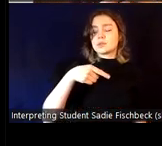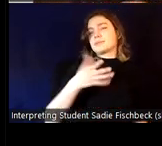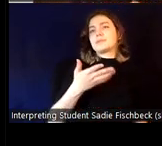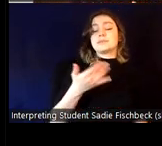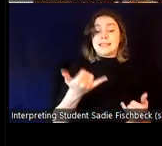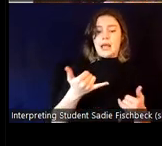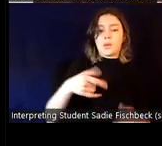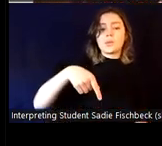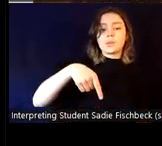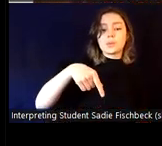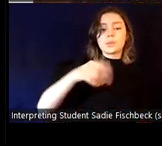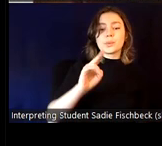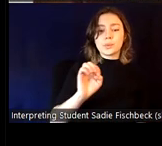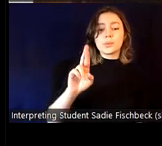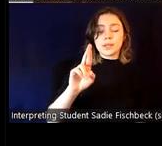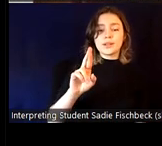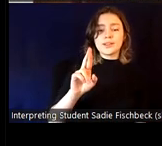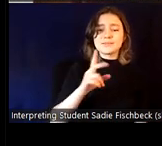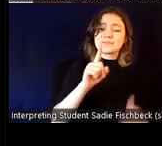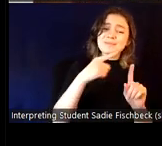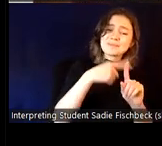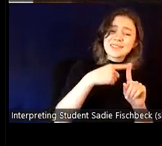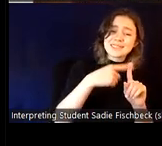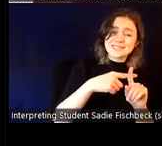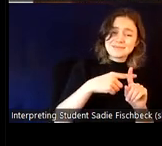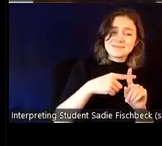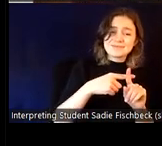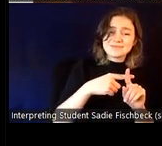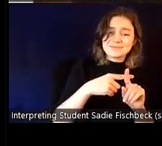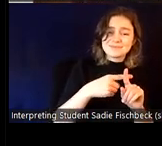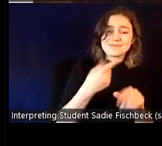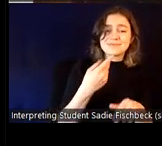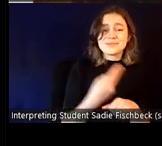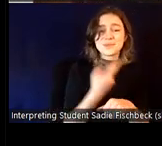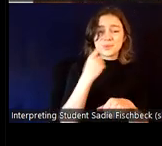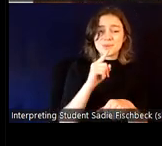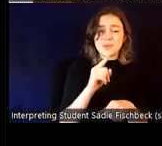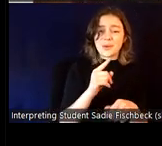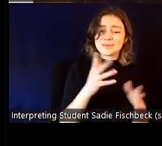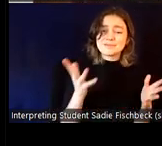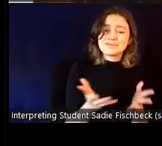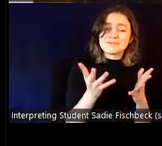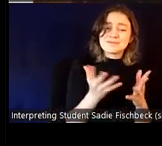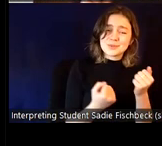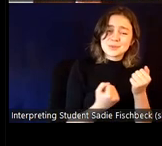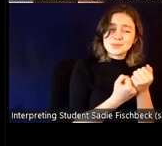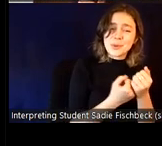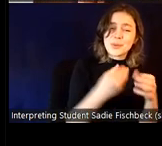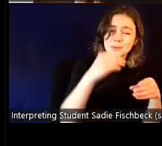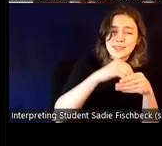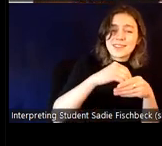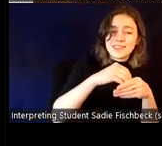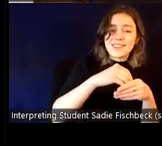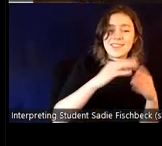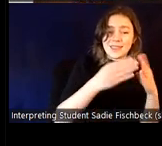it has a very positive, empowering connotation. And so it's most often the word I used to talk about my own identity. Um, but I think it,